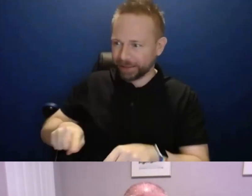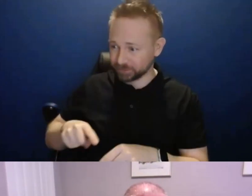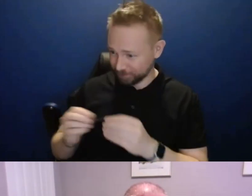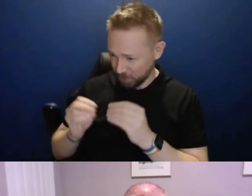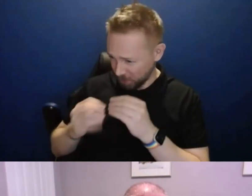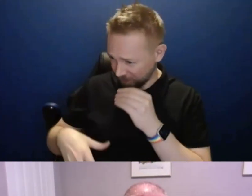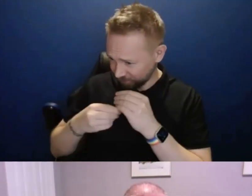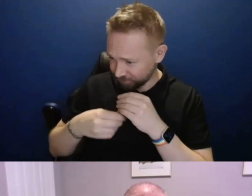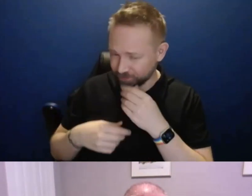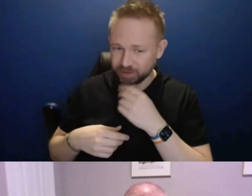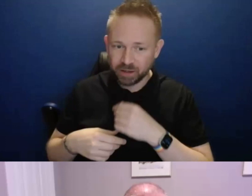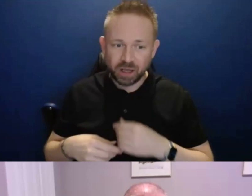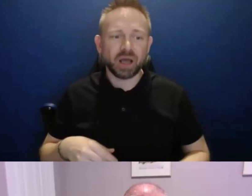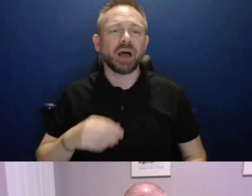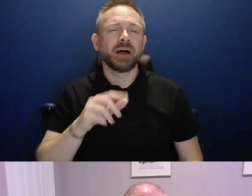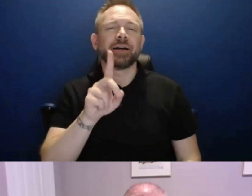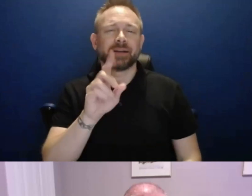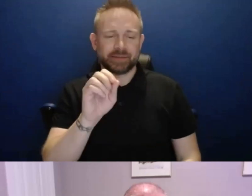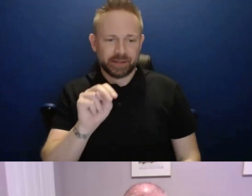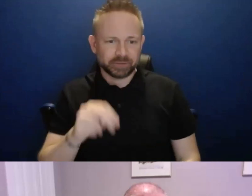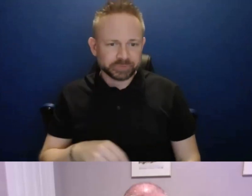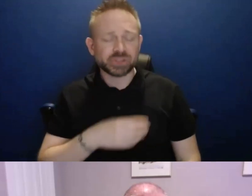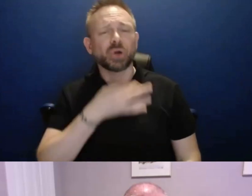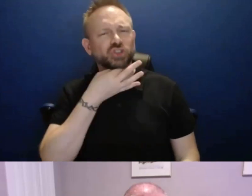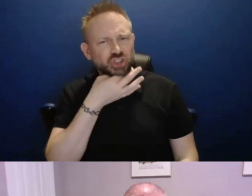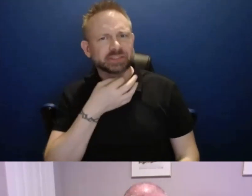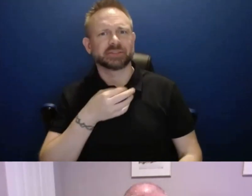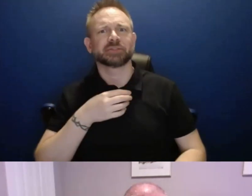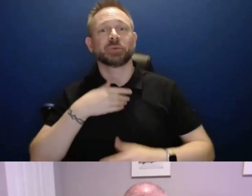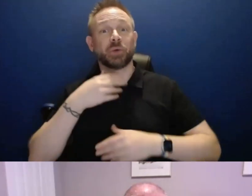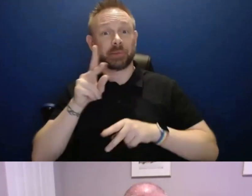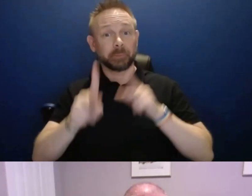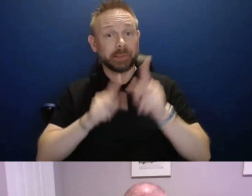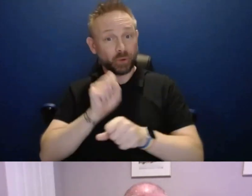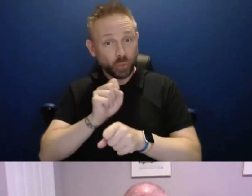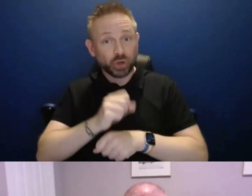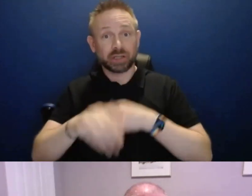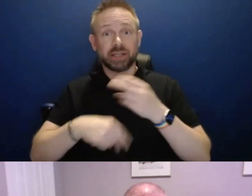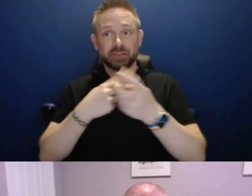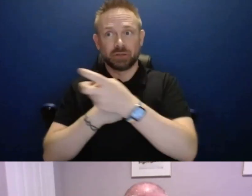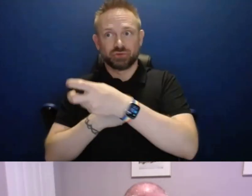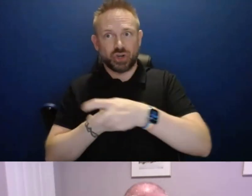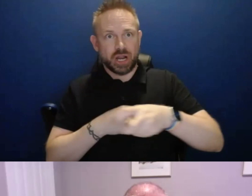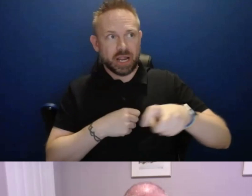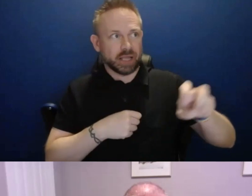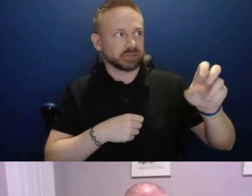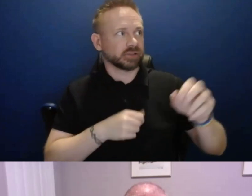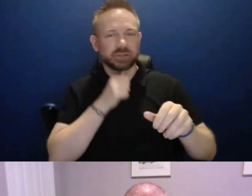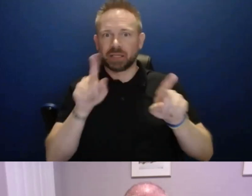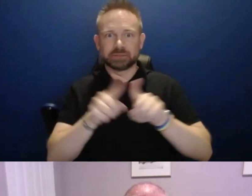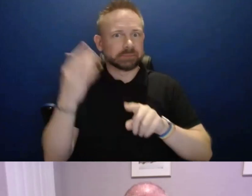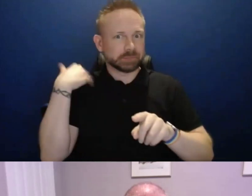wondering also, once we actually do start moving people and maybe people aren't doing a hundred percent of what they used to be. I just want to know, like what,